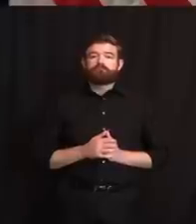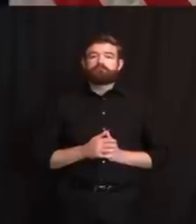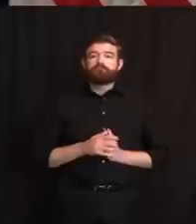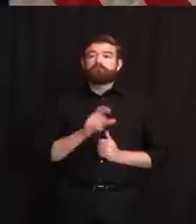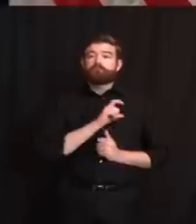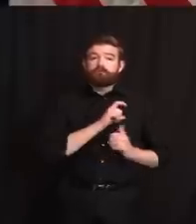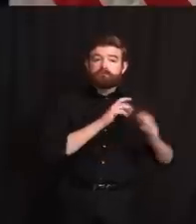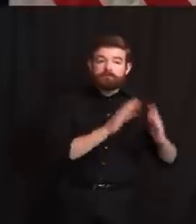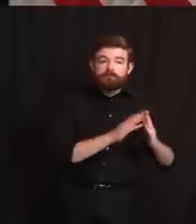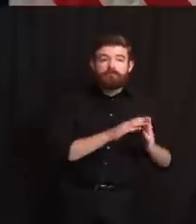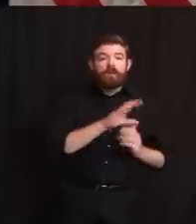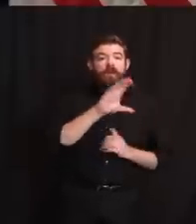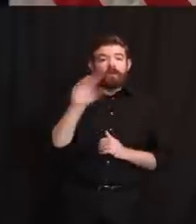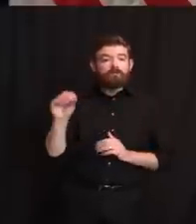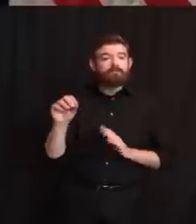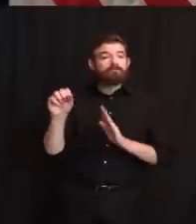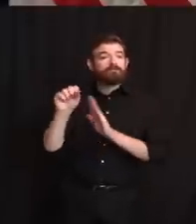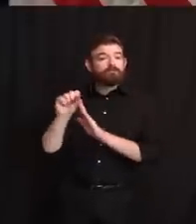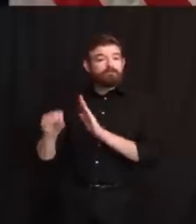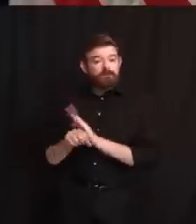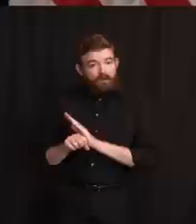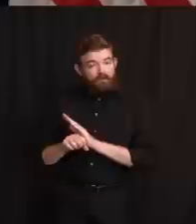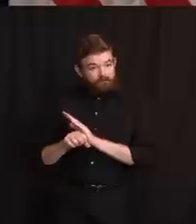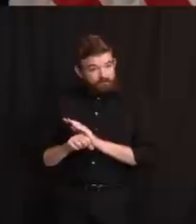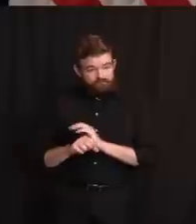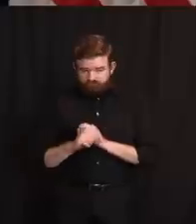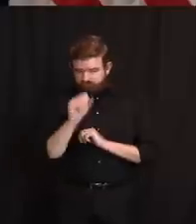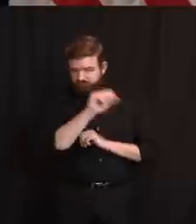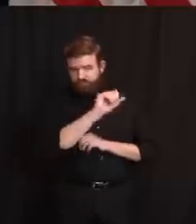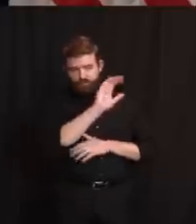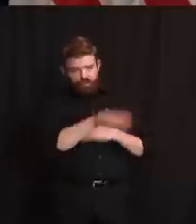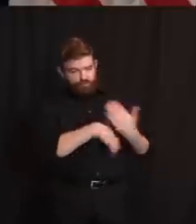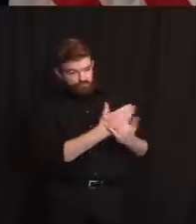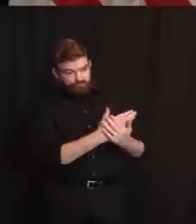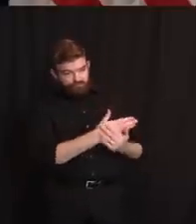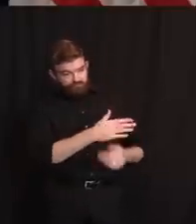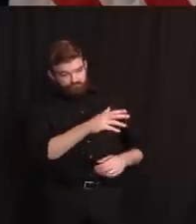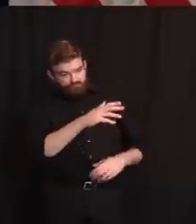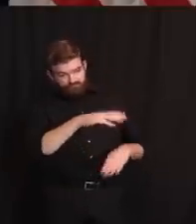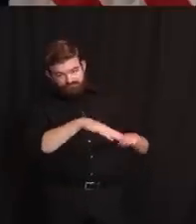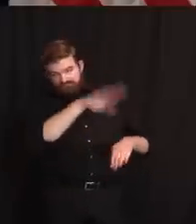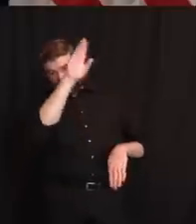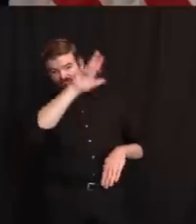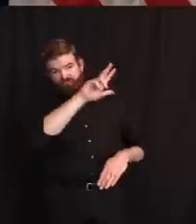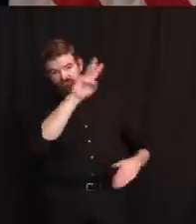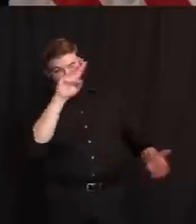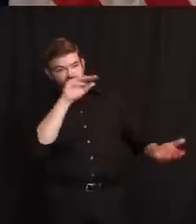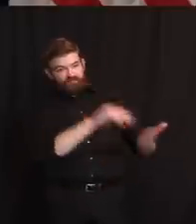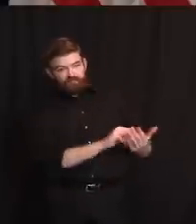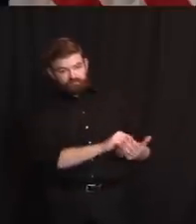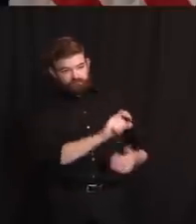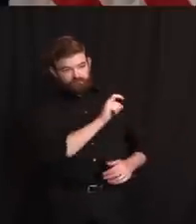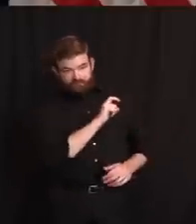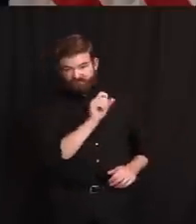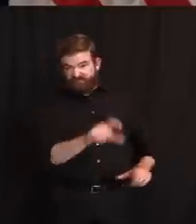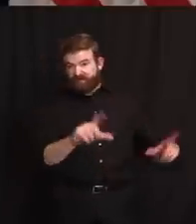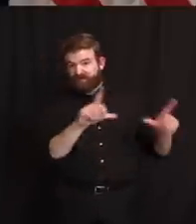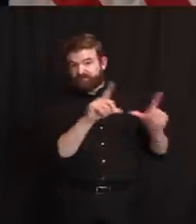30 plus thousand, 36,000 plus law enforcement officers in the state would be professionally licensed under this program.